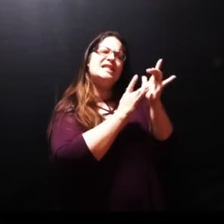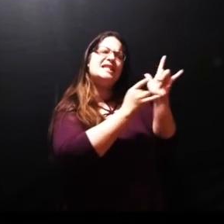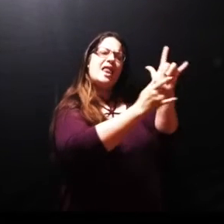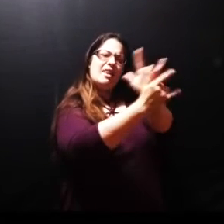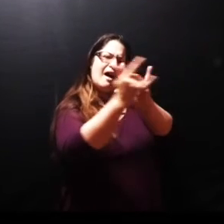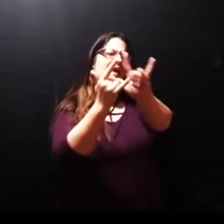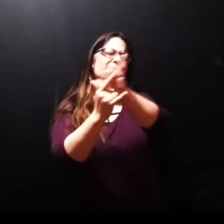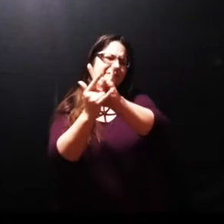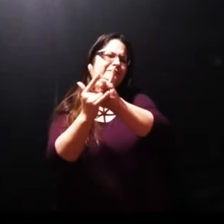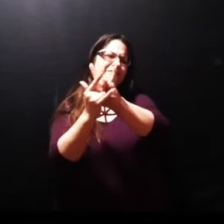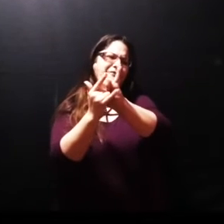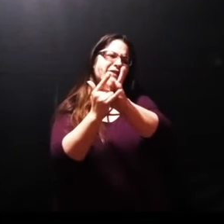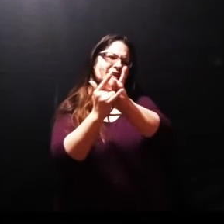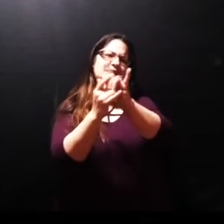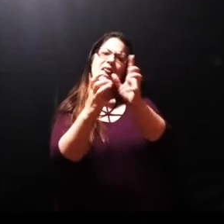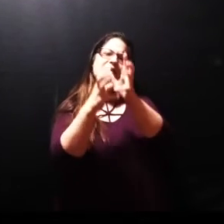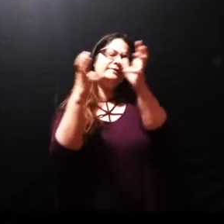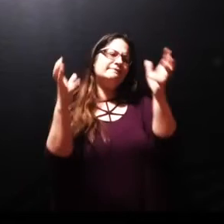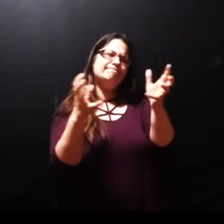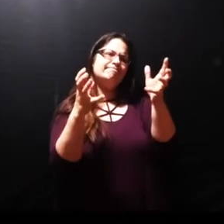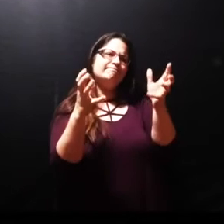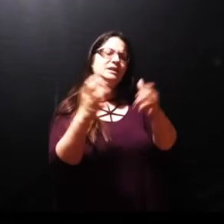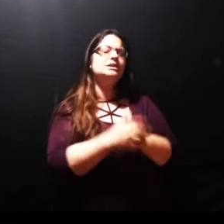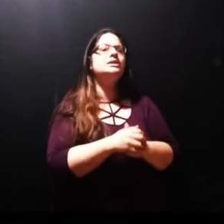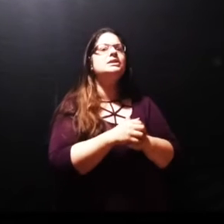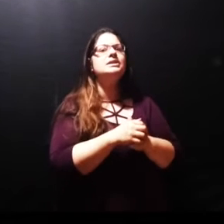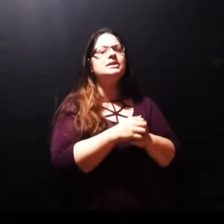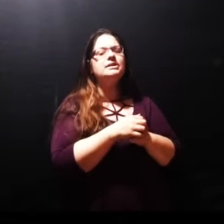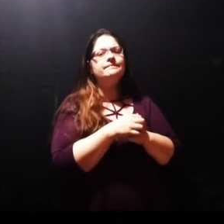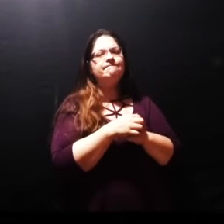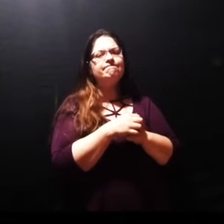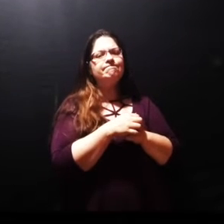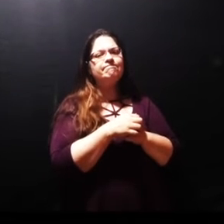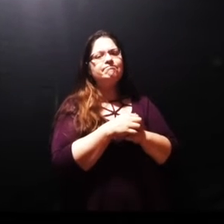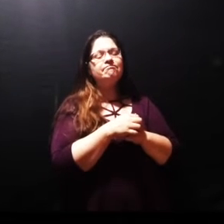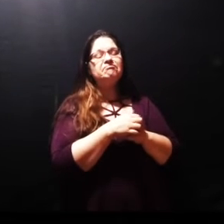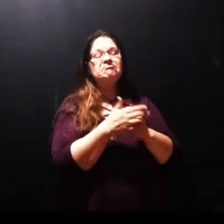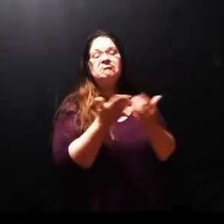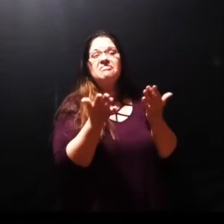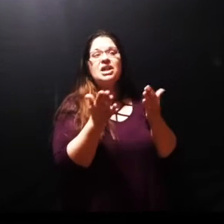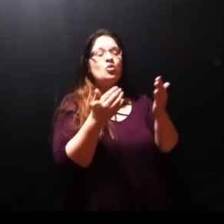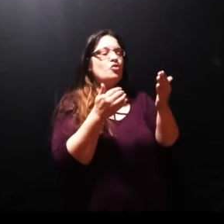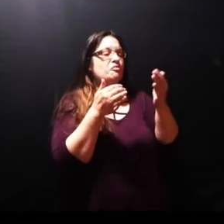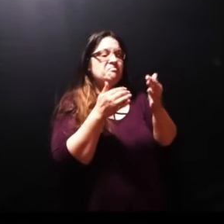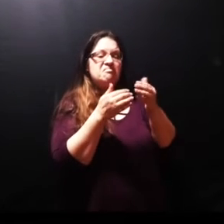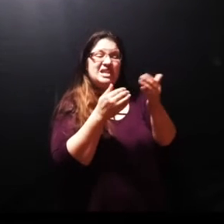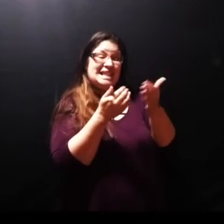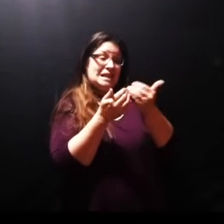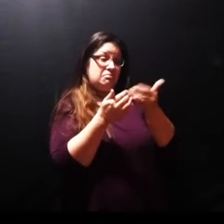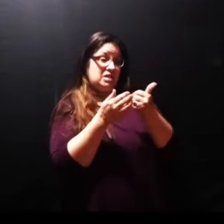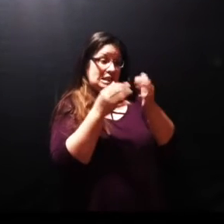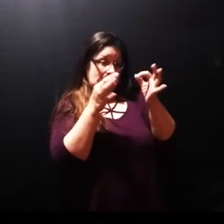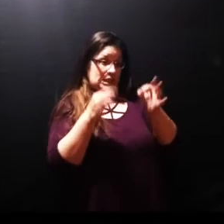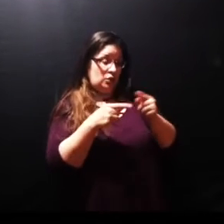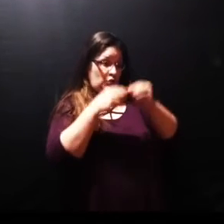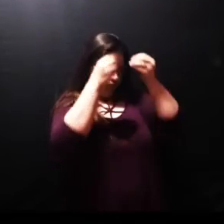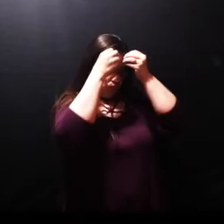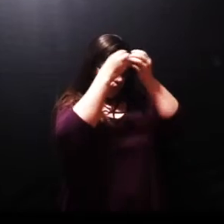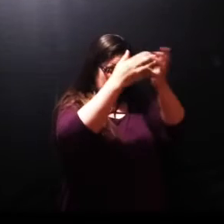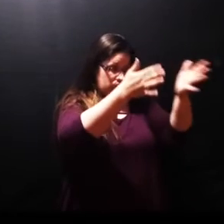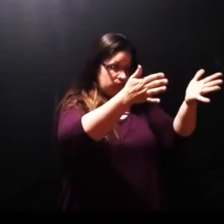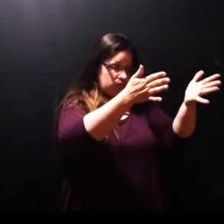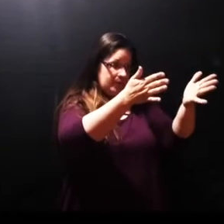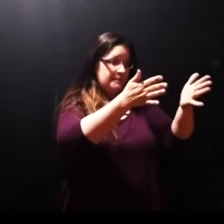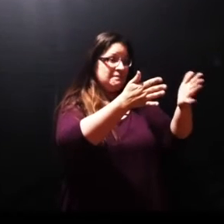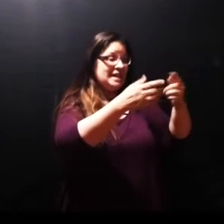them they knew he loved Lazarus and if they simply sent the message the one whom you love is sick he'll come we